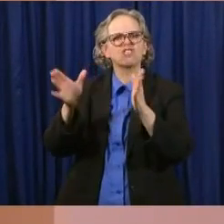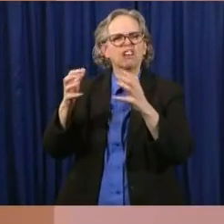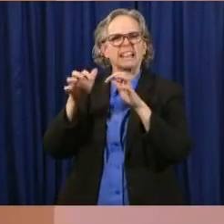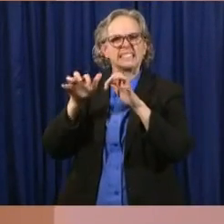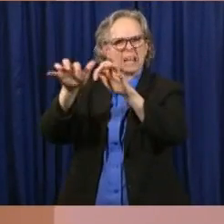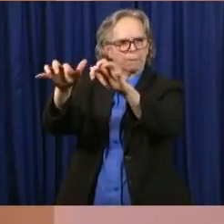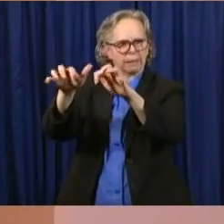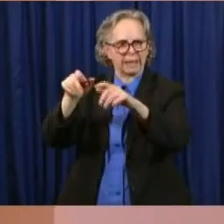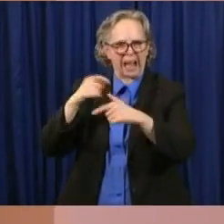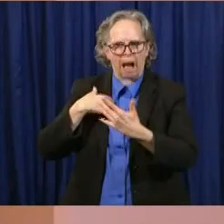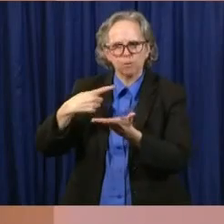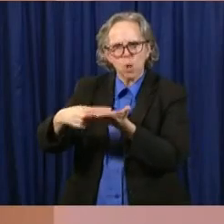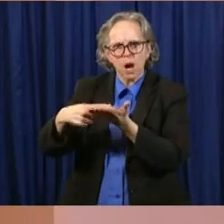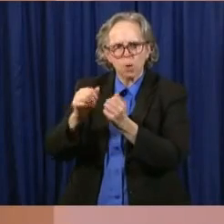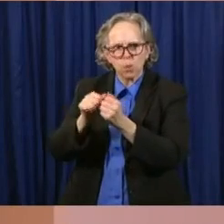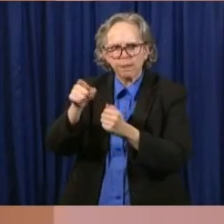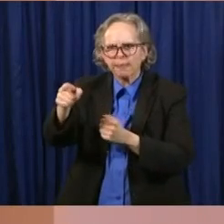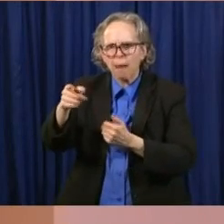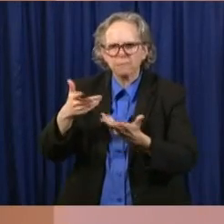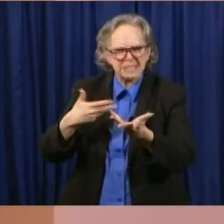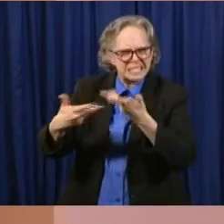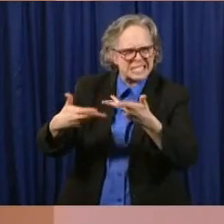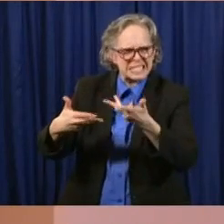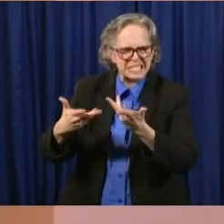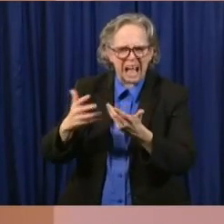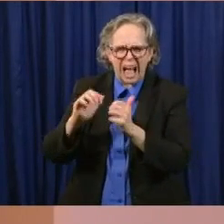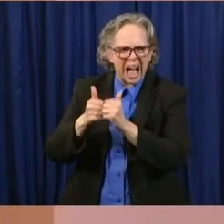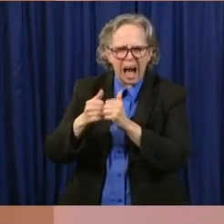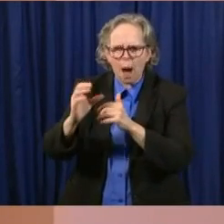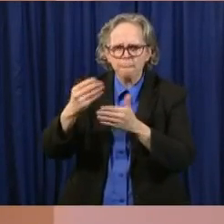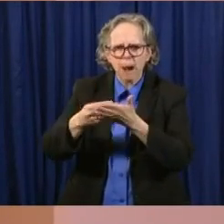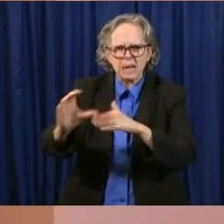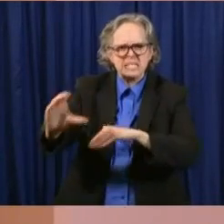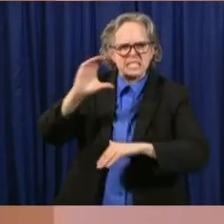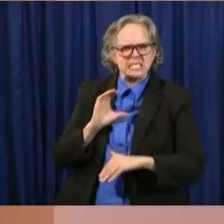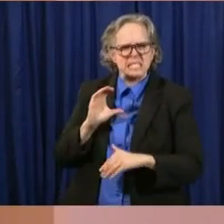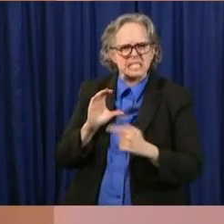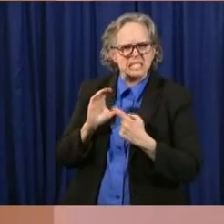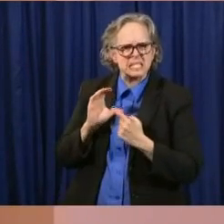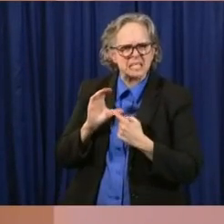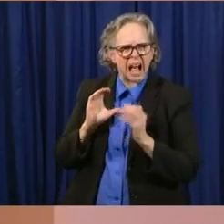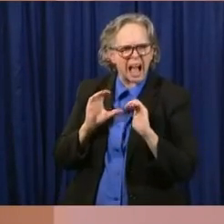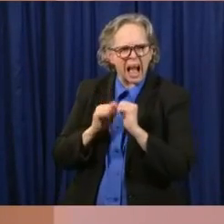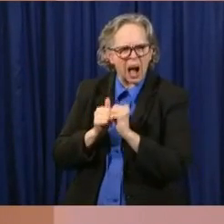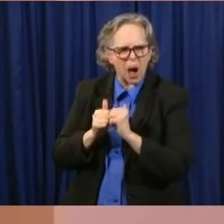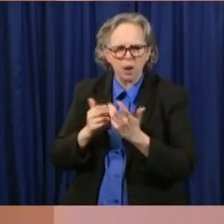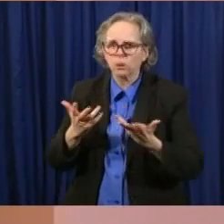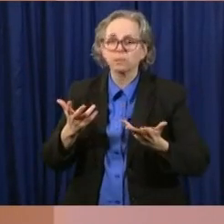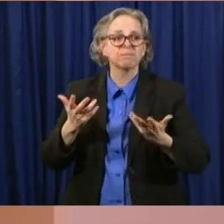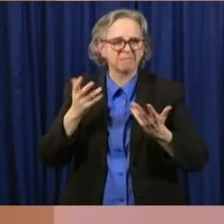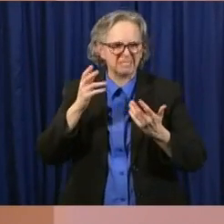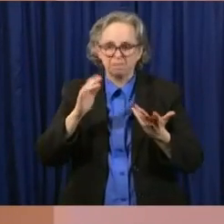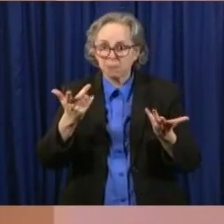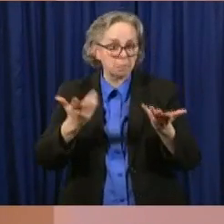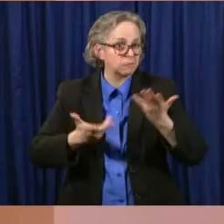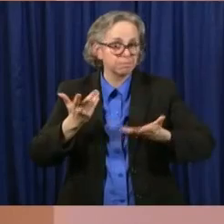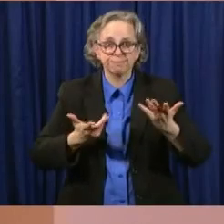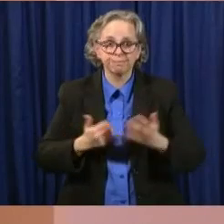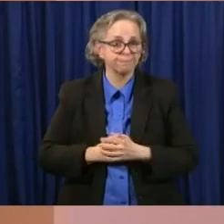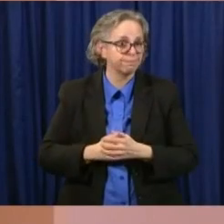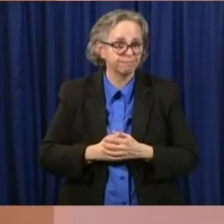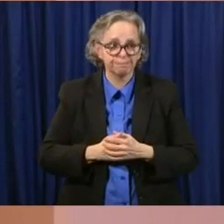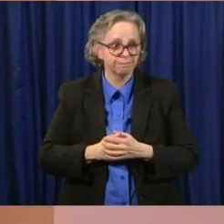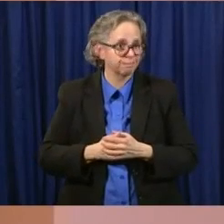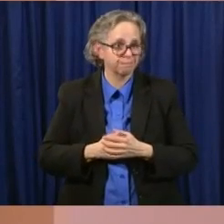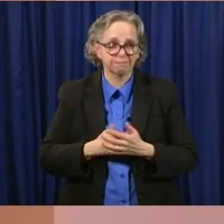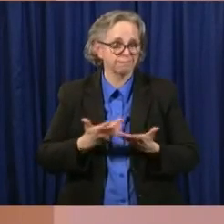as to the prescription for how we're going to do this, whether we're going to ask for a larger employer contribution,